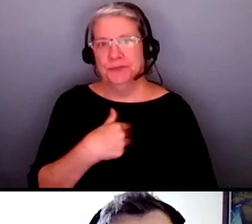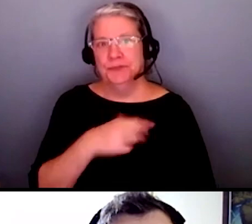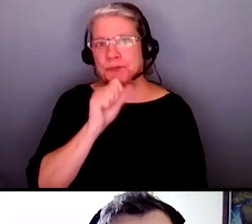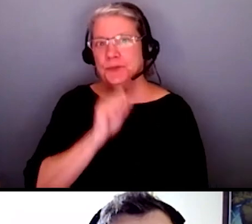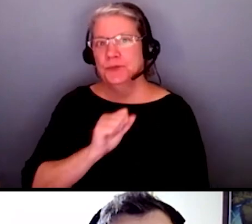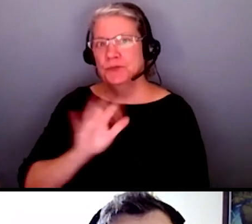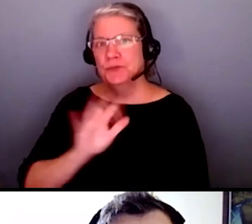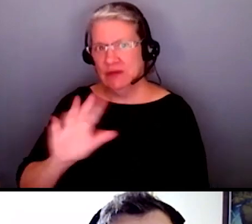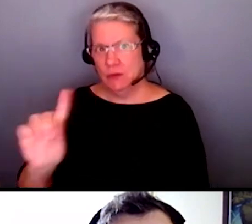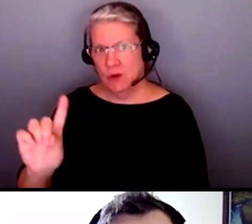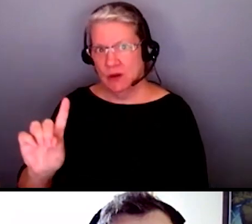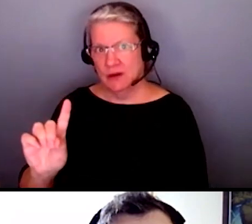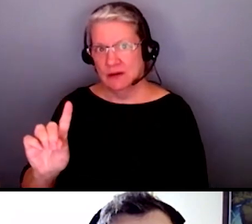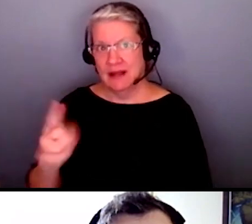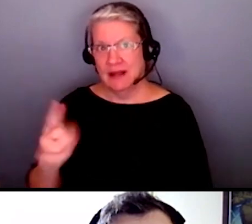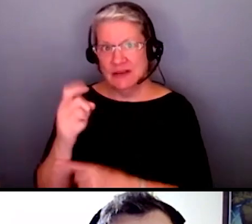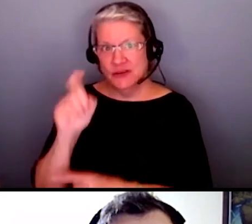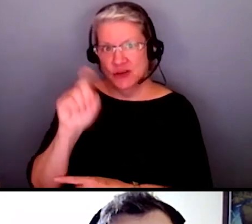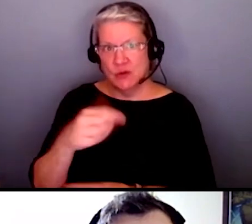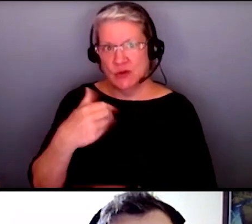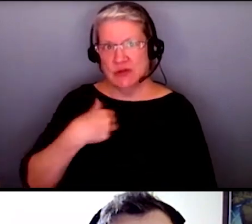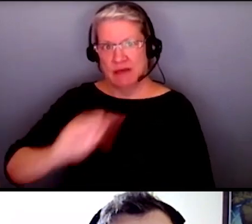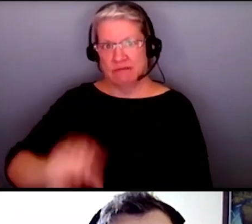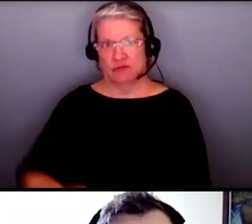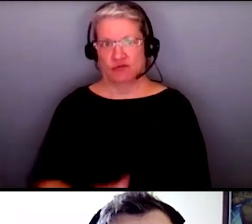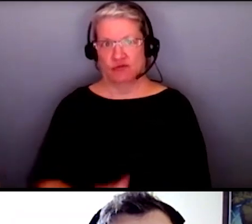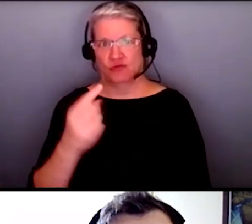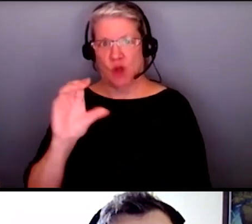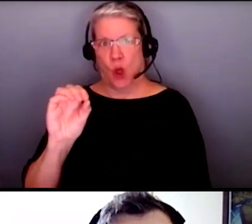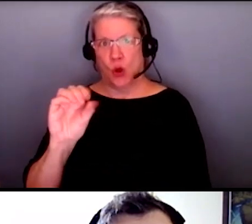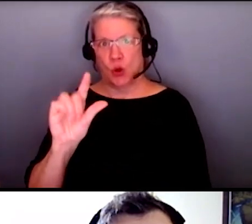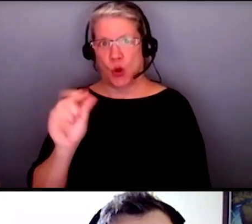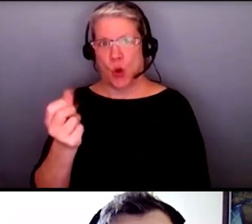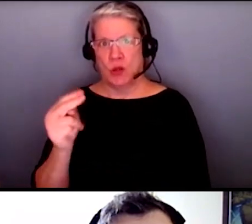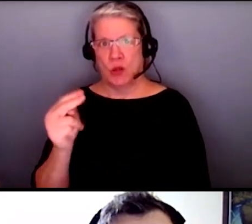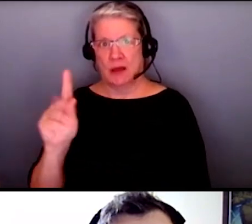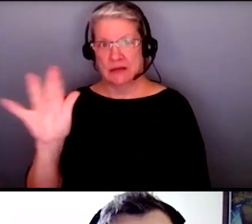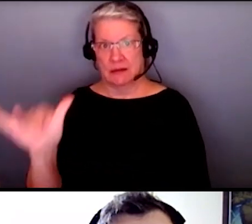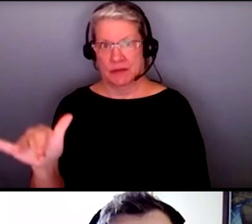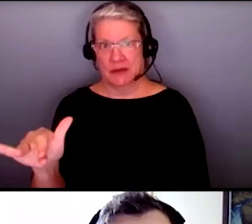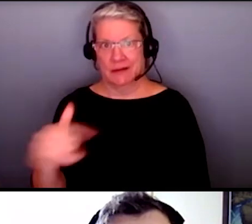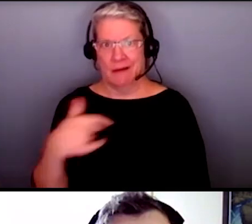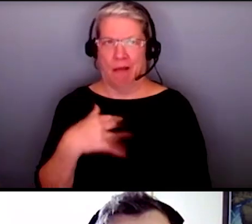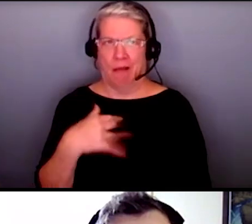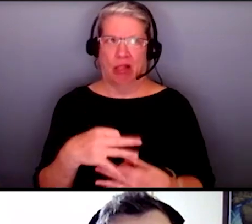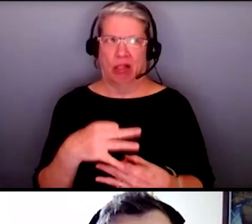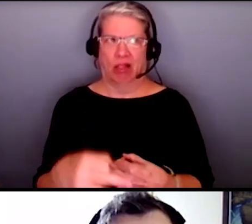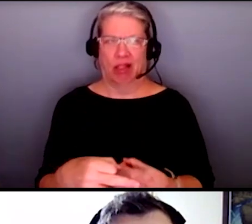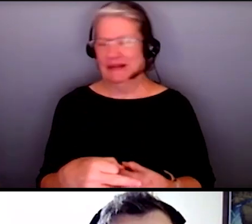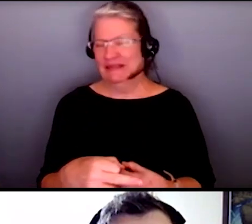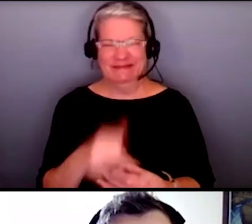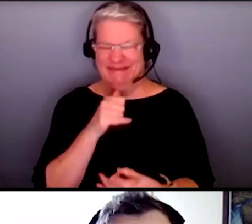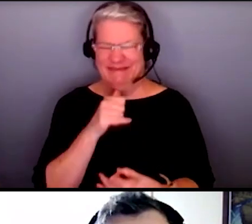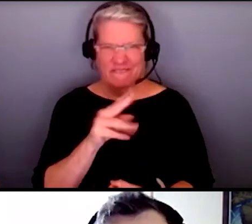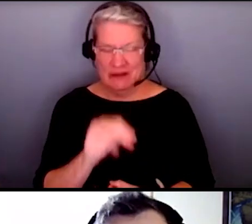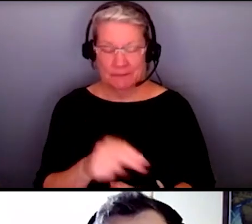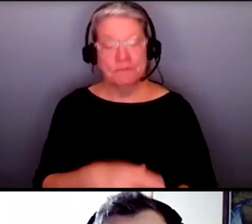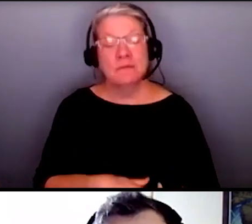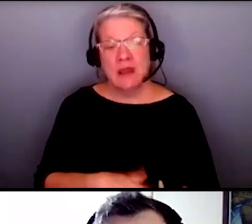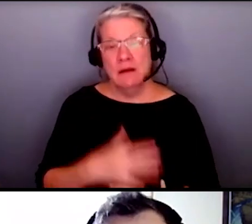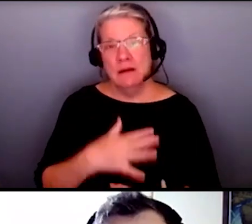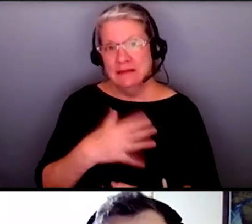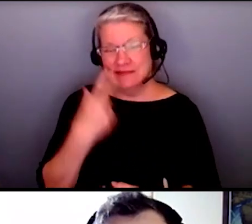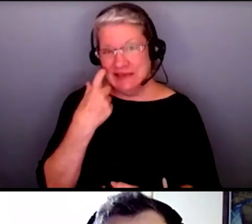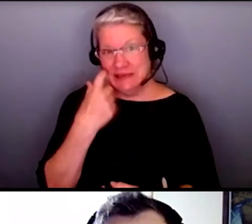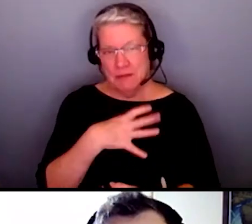i was supposed to have a colonoscopy last year really been putting it off because i'm really you know they're not fun my mother says to me